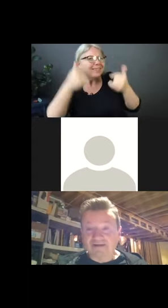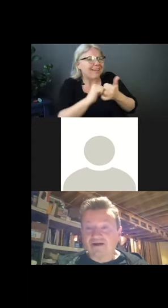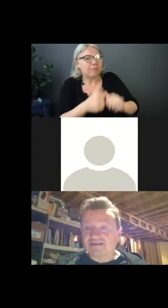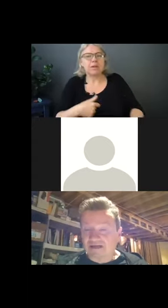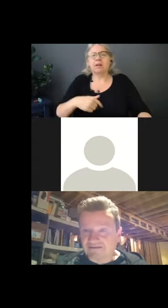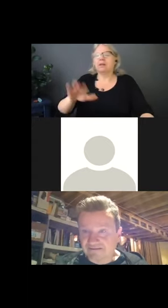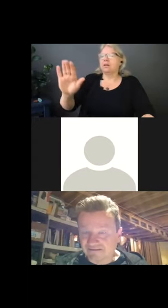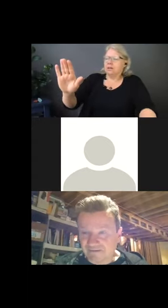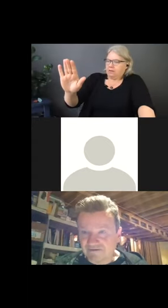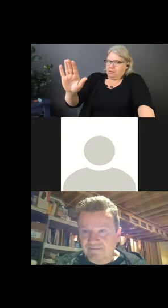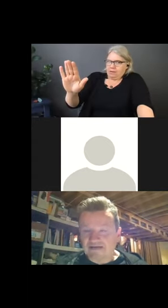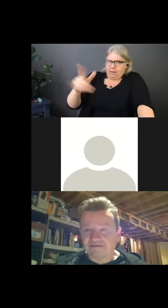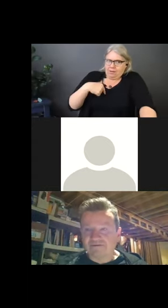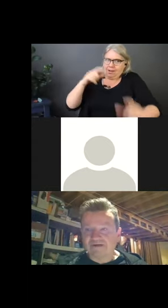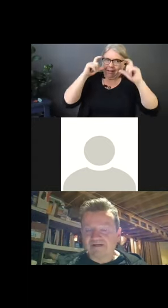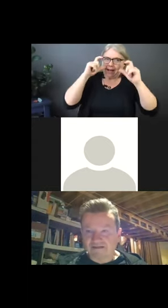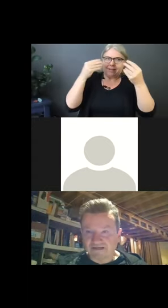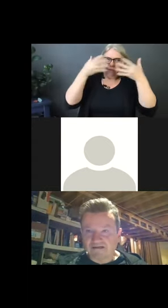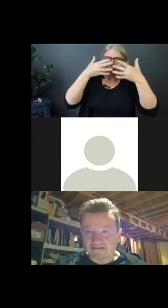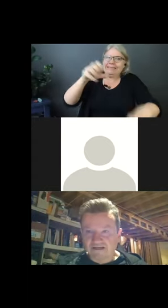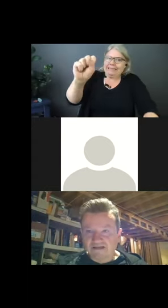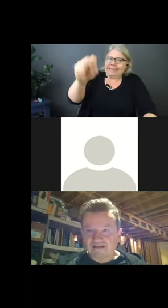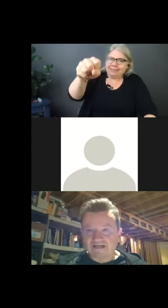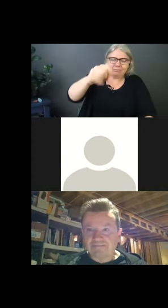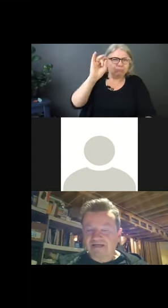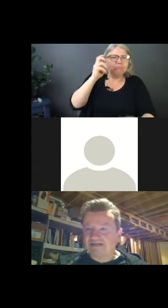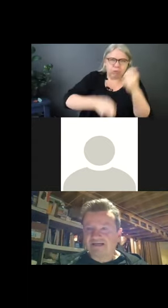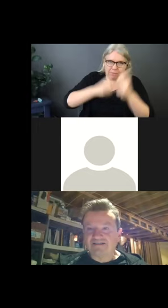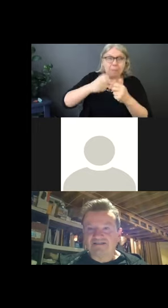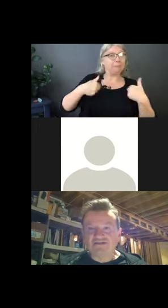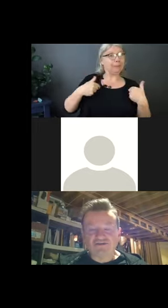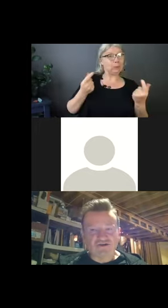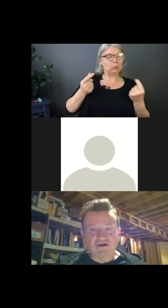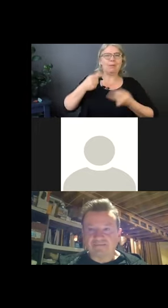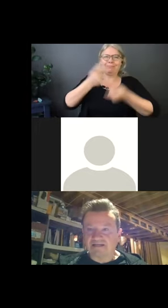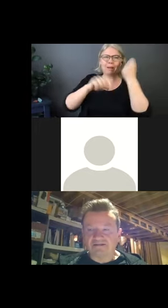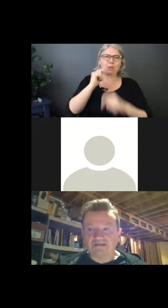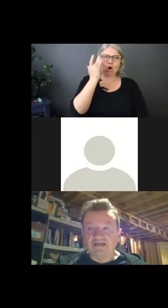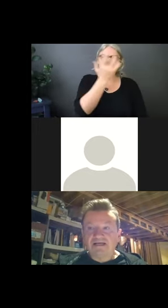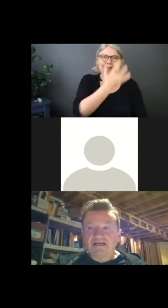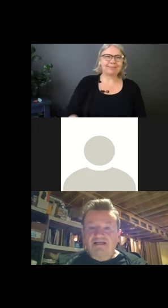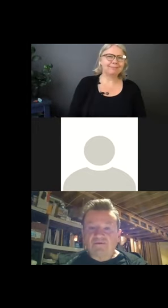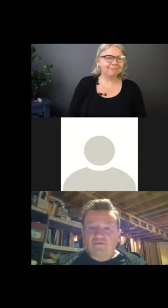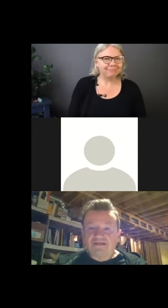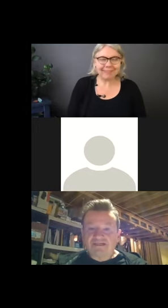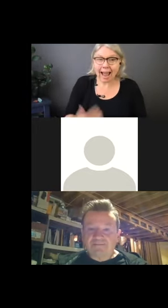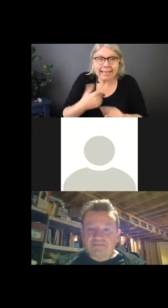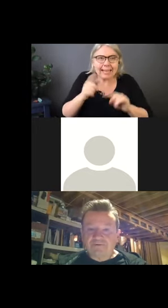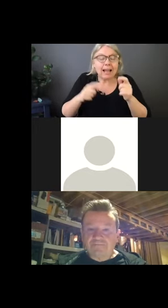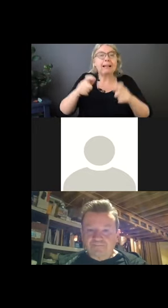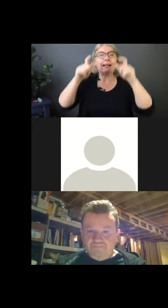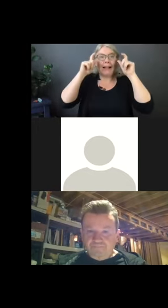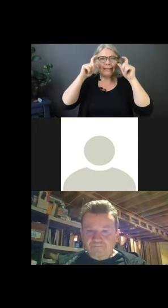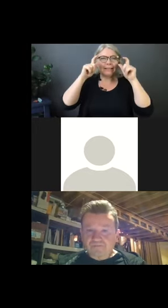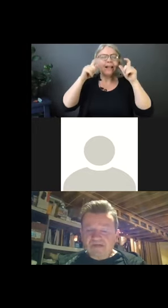resorted to my contacts. So I've gone back to wearing contacts, um, because I just could not master it. Now, what some